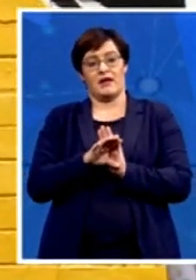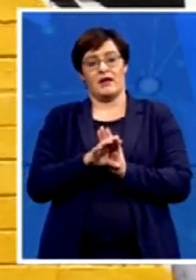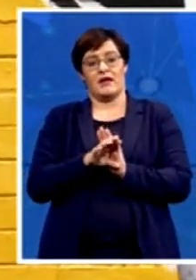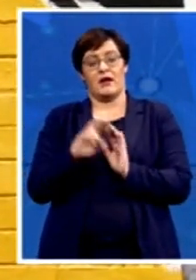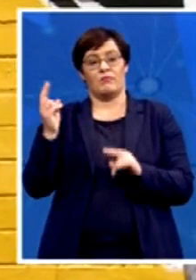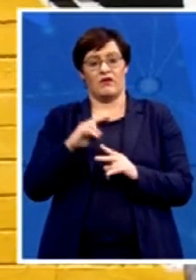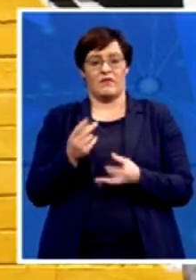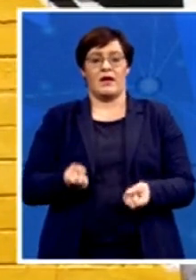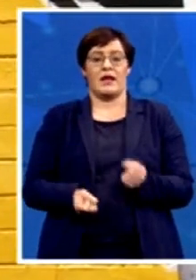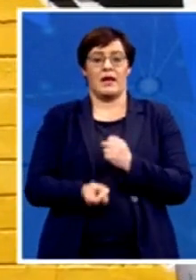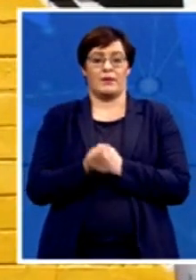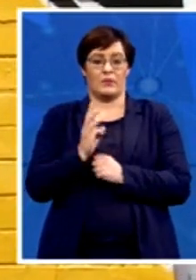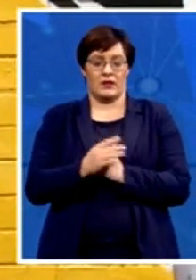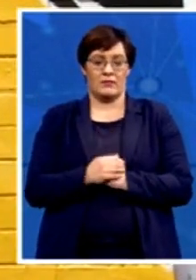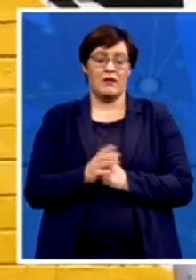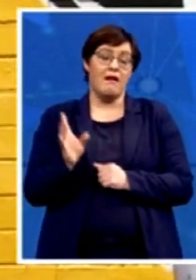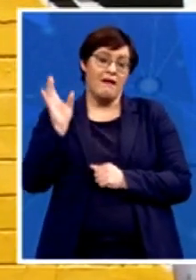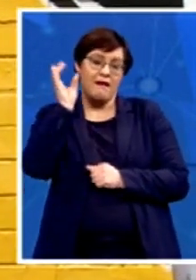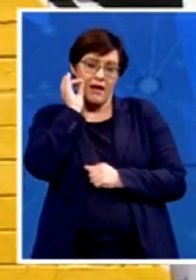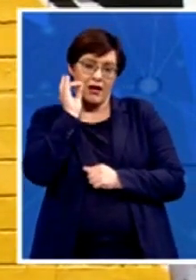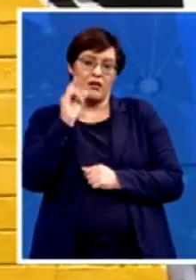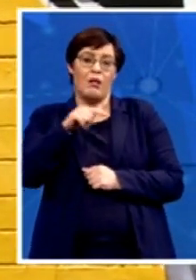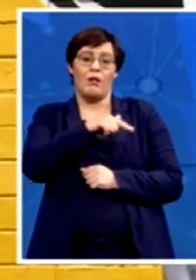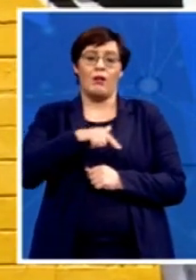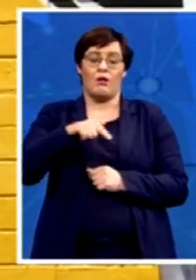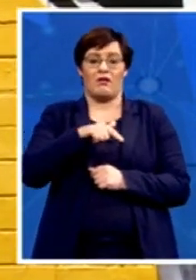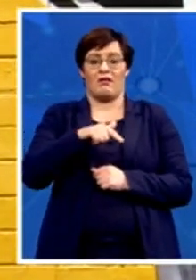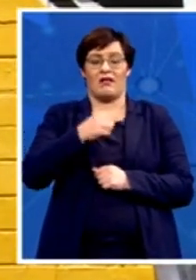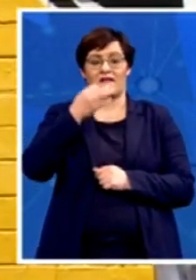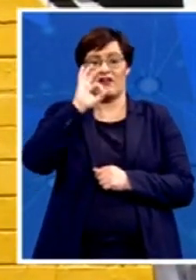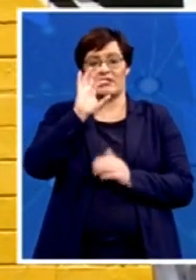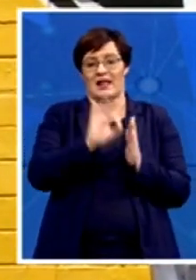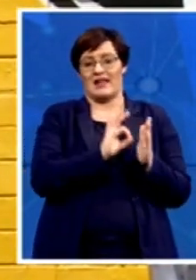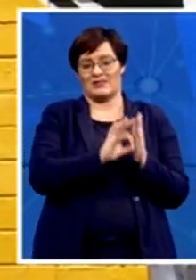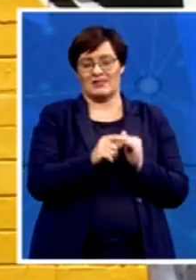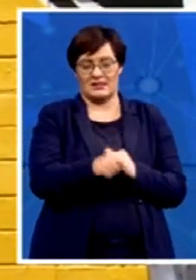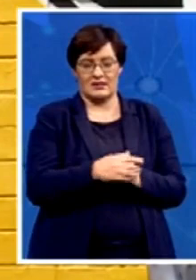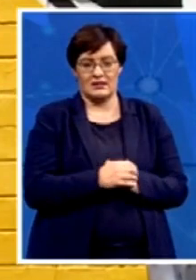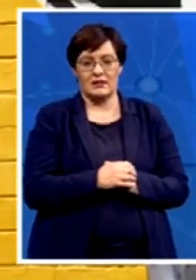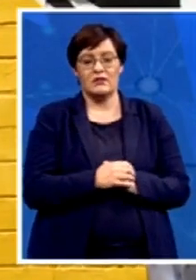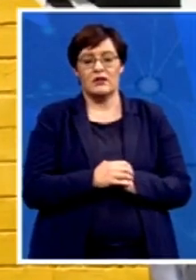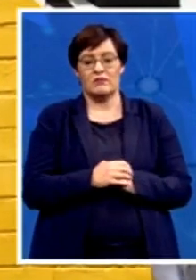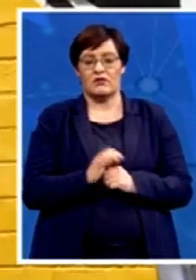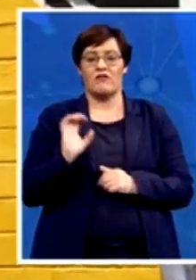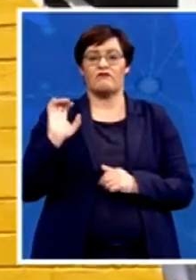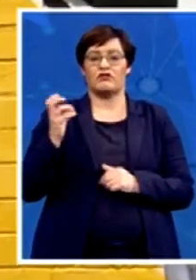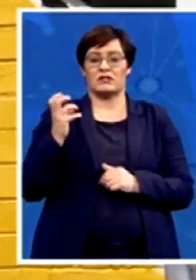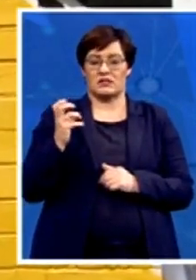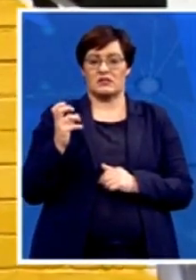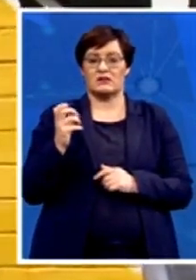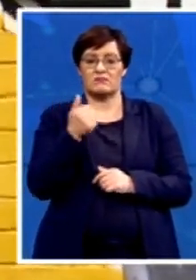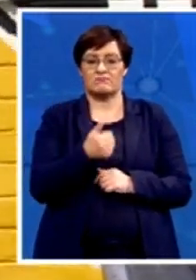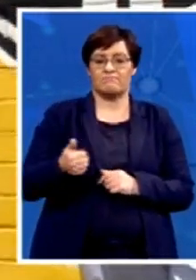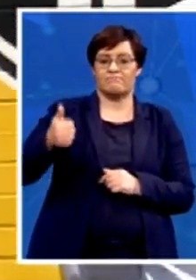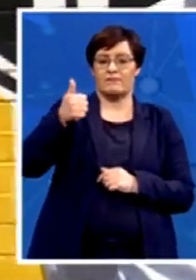local government elections. I just want to bring here the Free State heard of the ANC's elections.